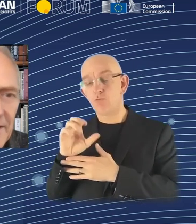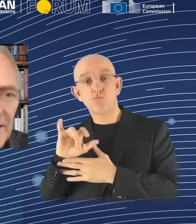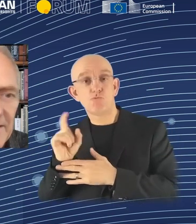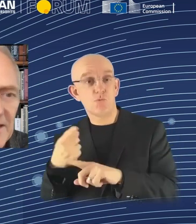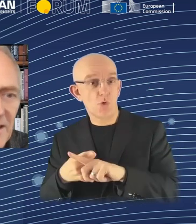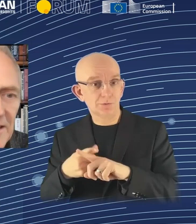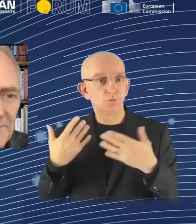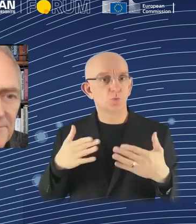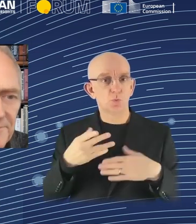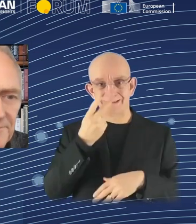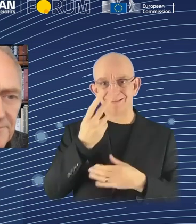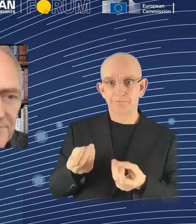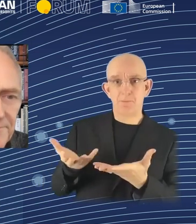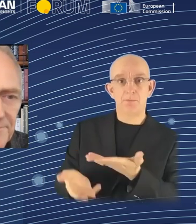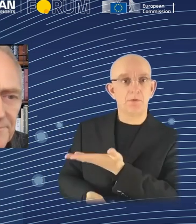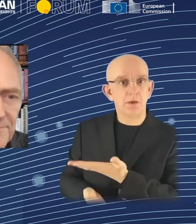Next slide.